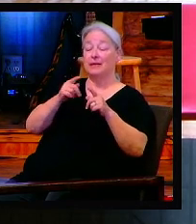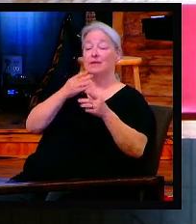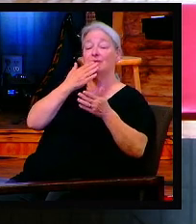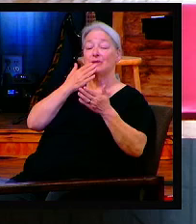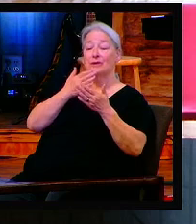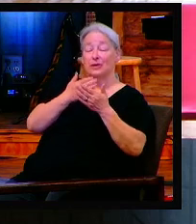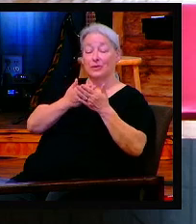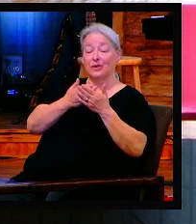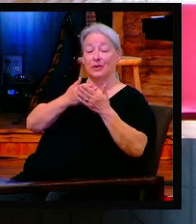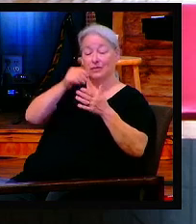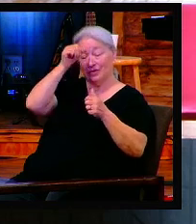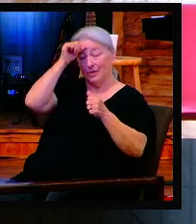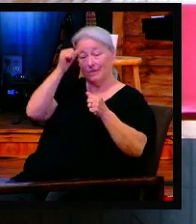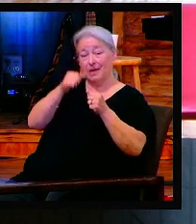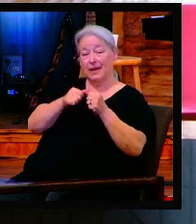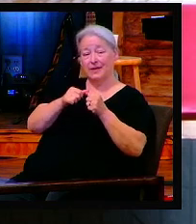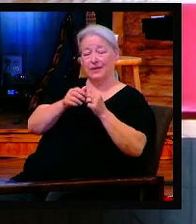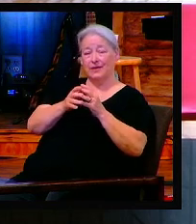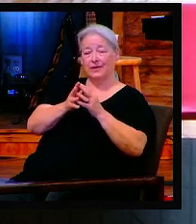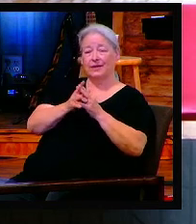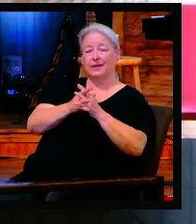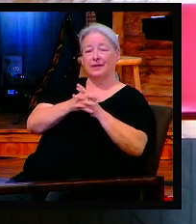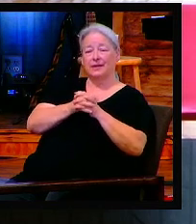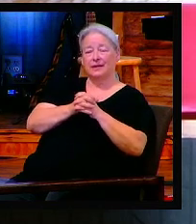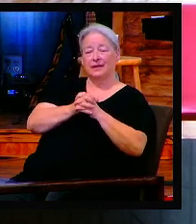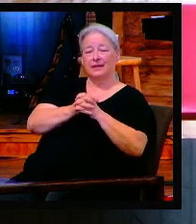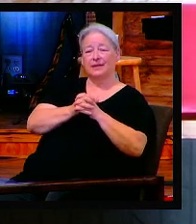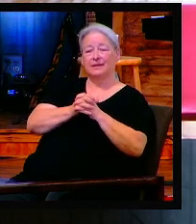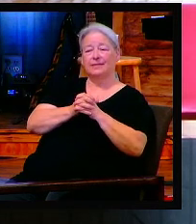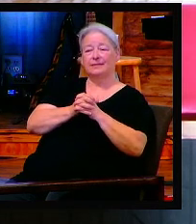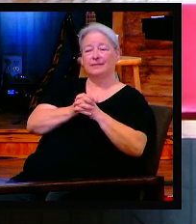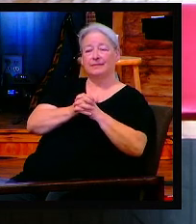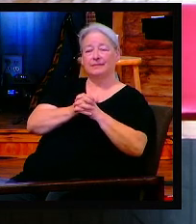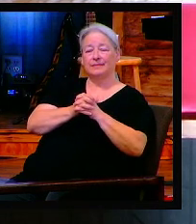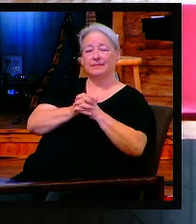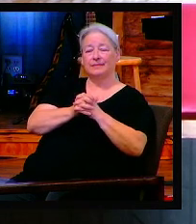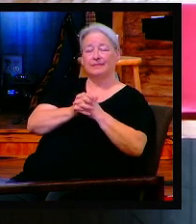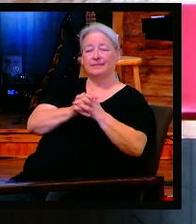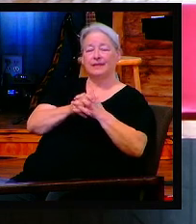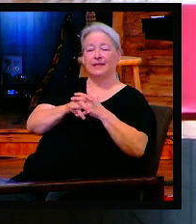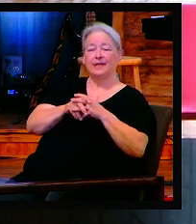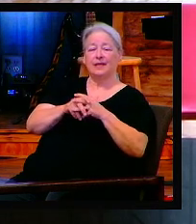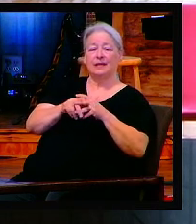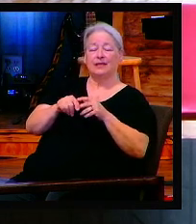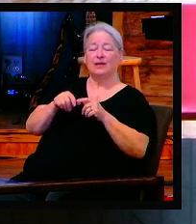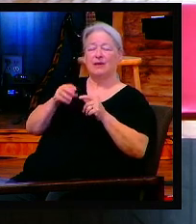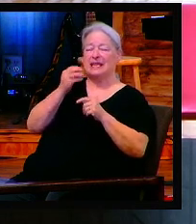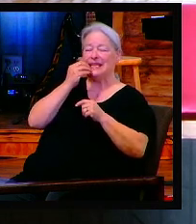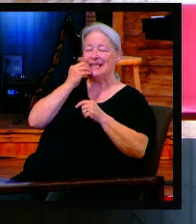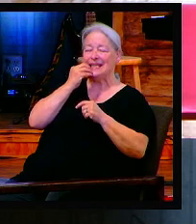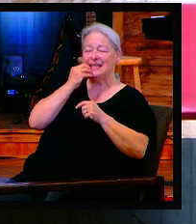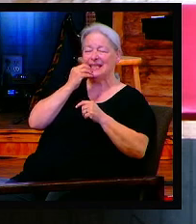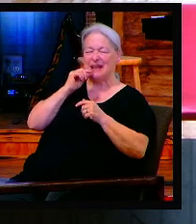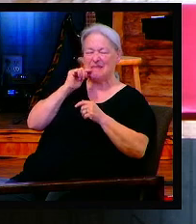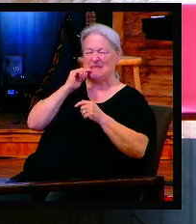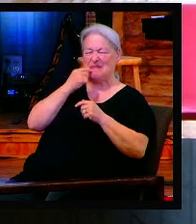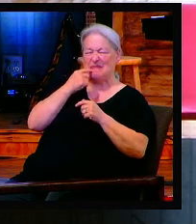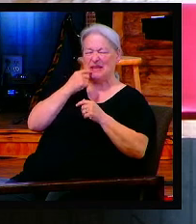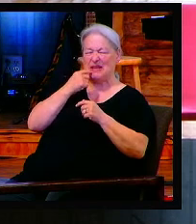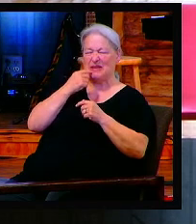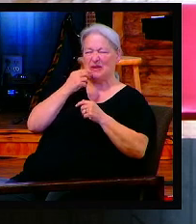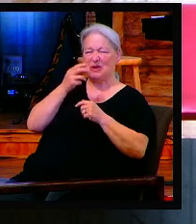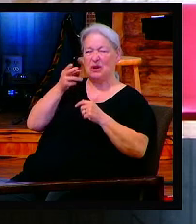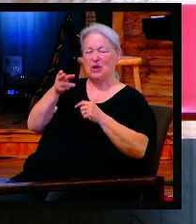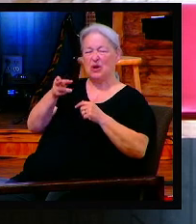Then they shall eat the flesh on that night, roasted in fire with unleavened bread, and with the bitter herbs they shall eat it. Do not eat it raw, nor boil it at